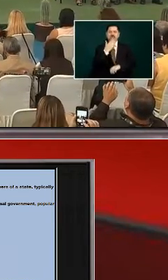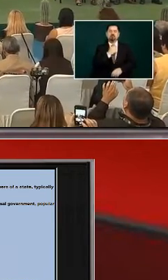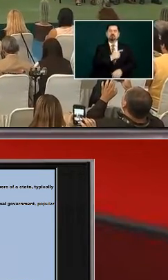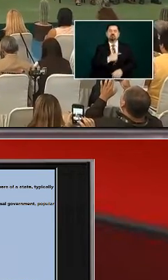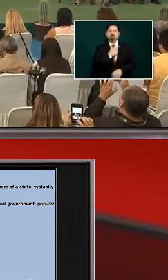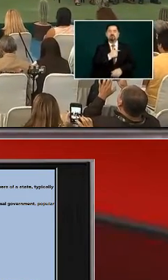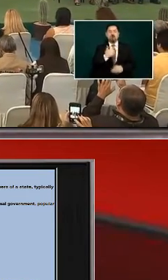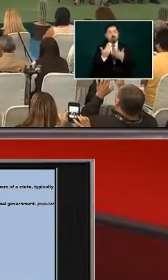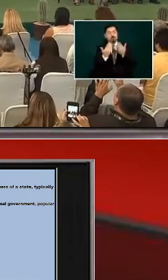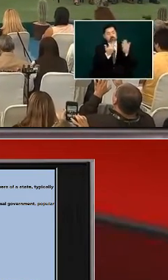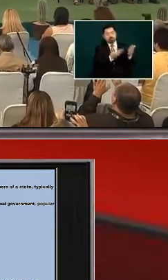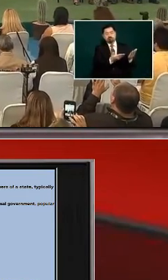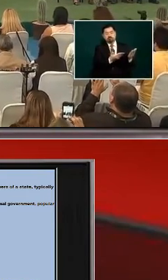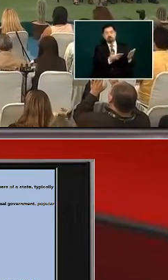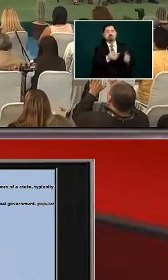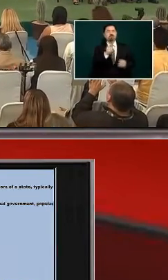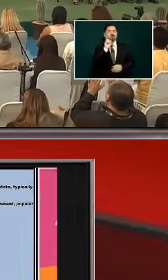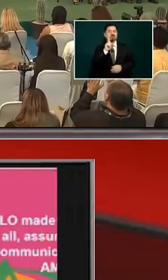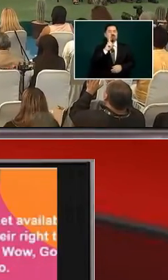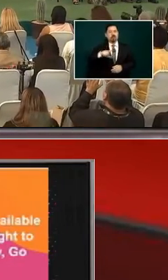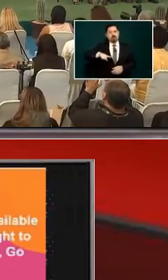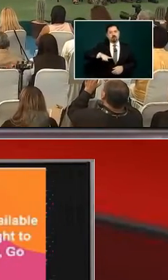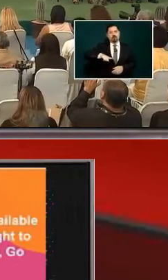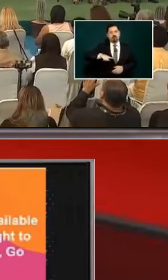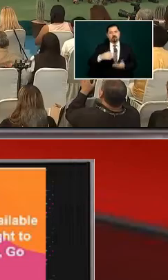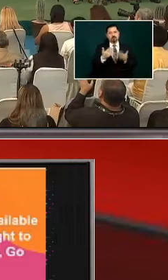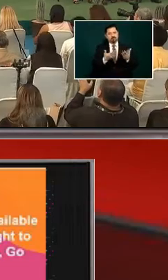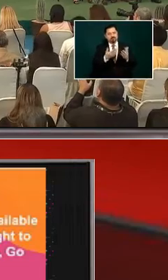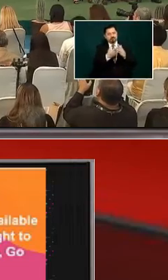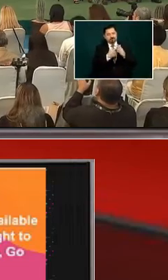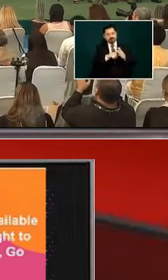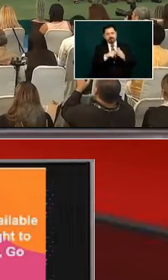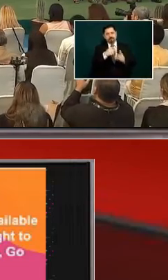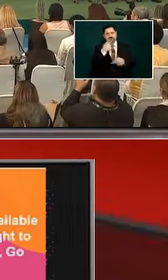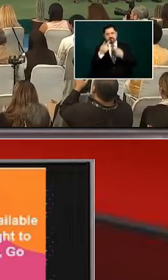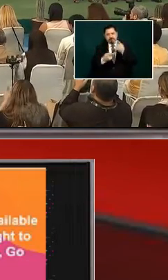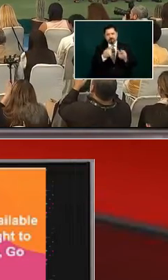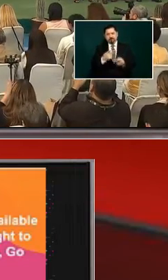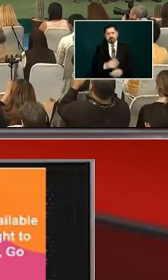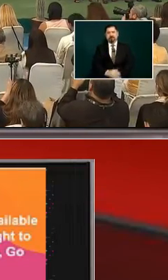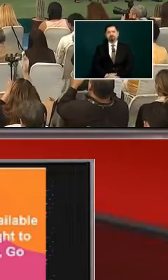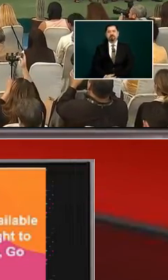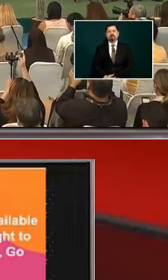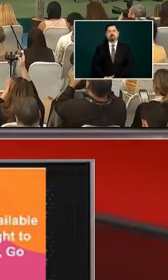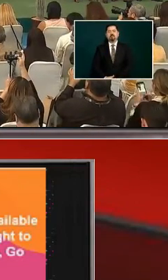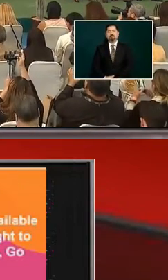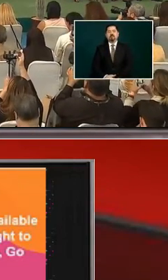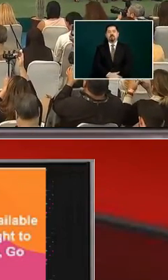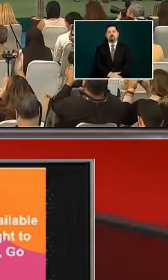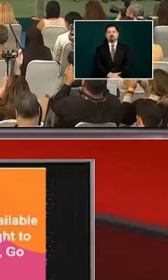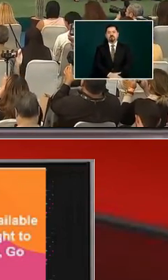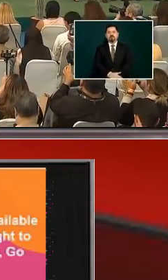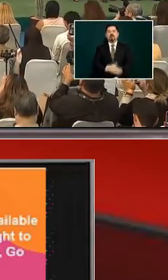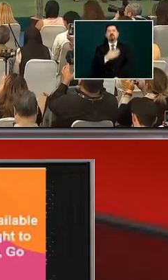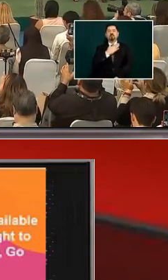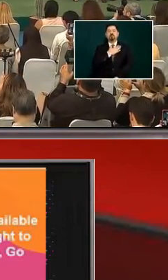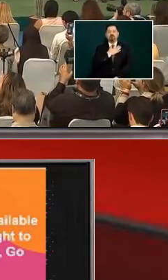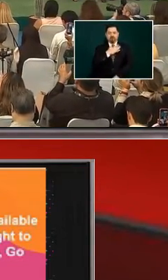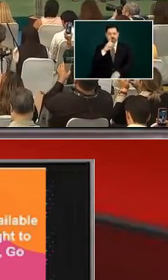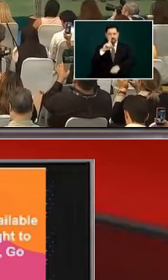celebrated they're very happy to be there so now he's letting this the governor talk